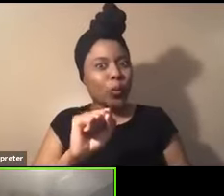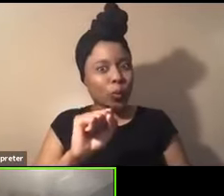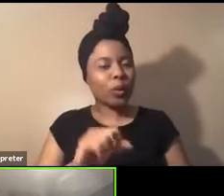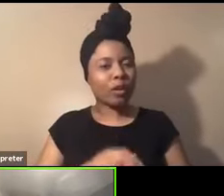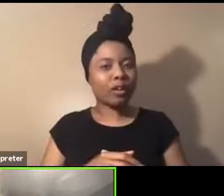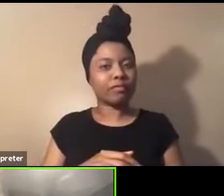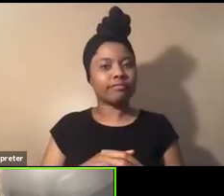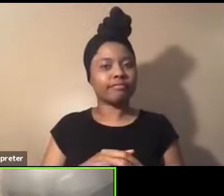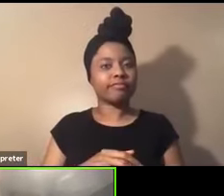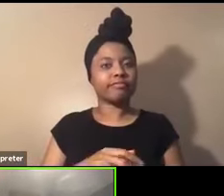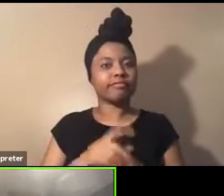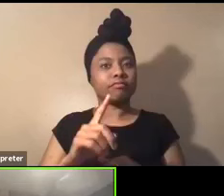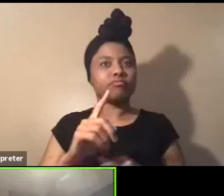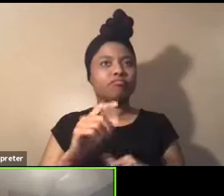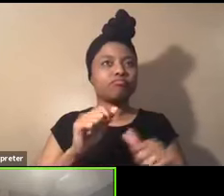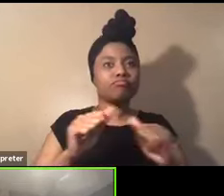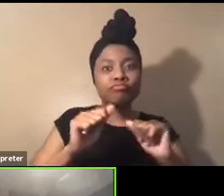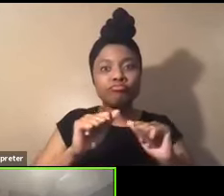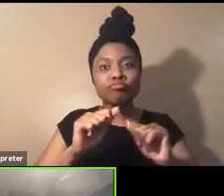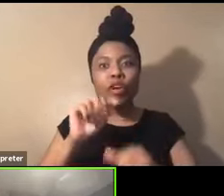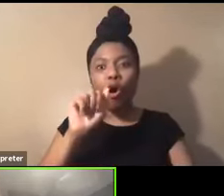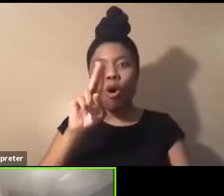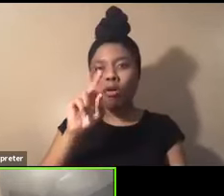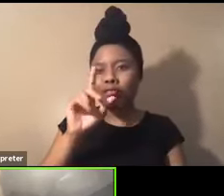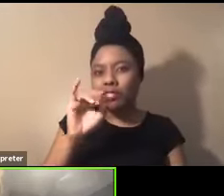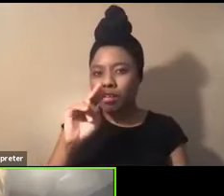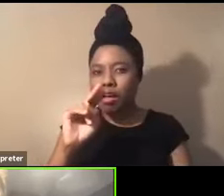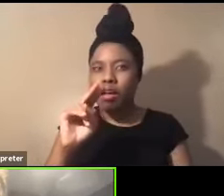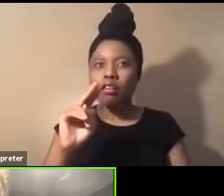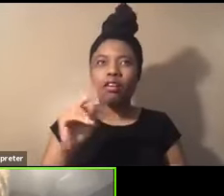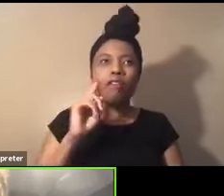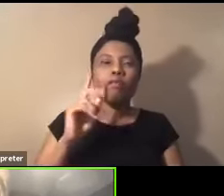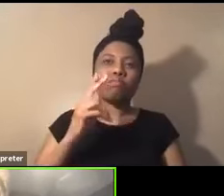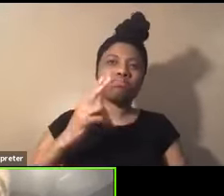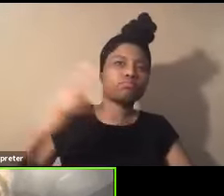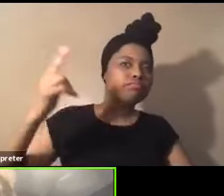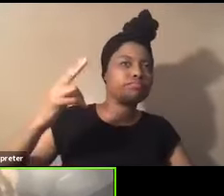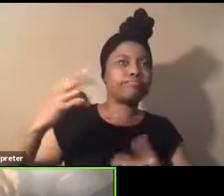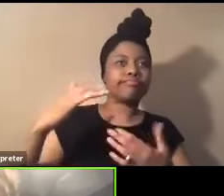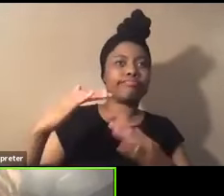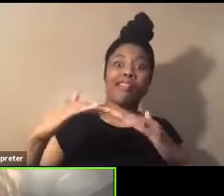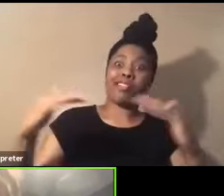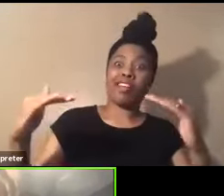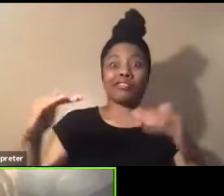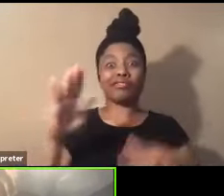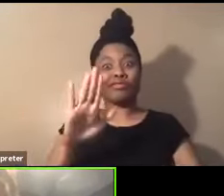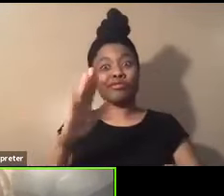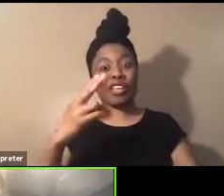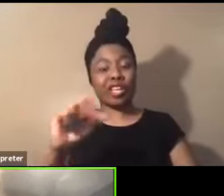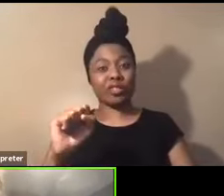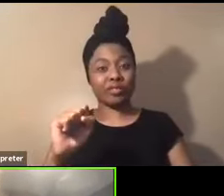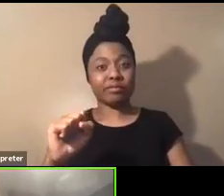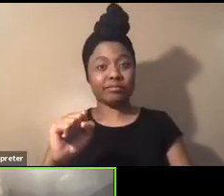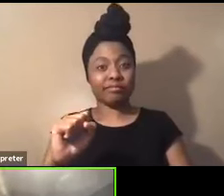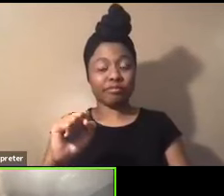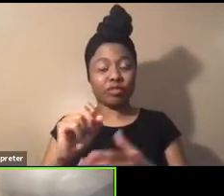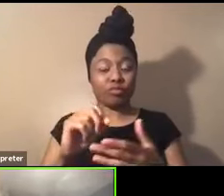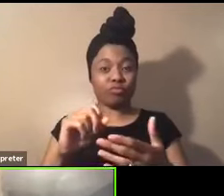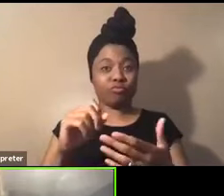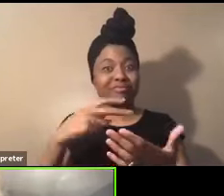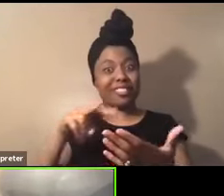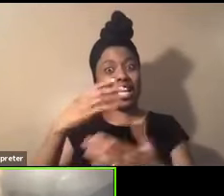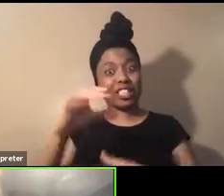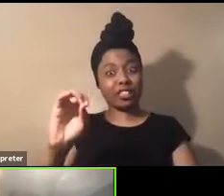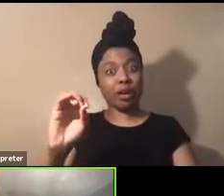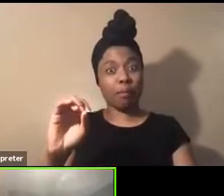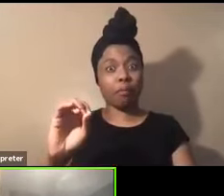auditioned into her, uh, to the highest level in her, in high school in the, in the dance company there who has